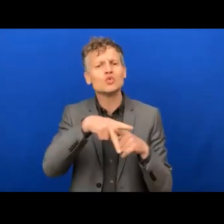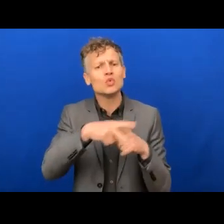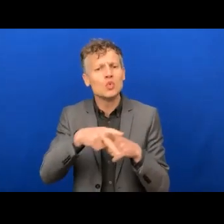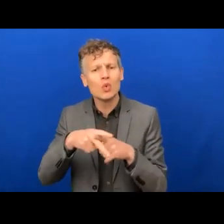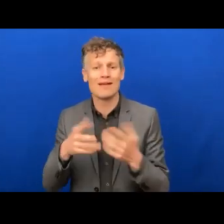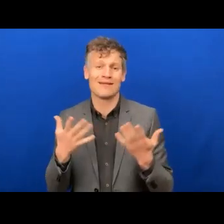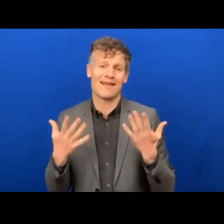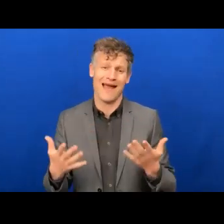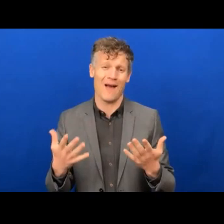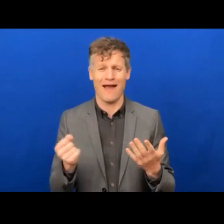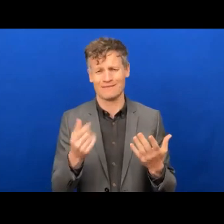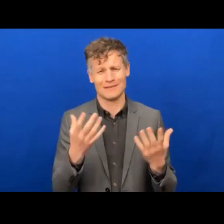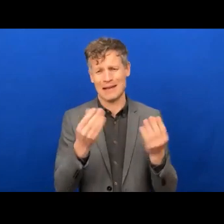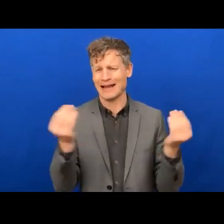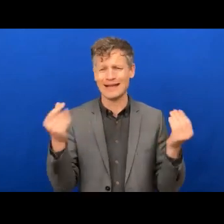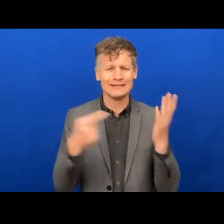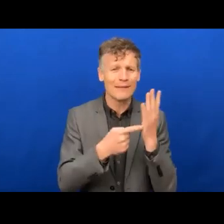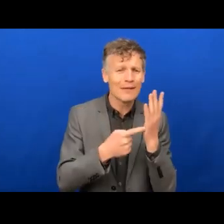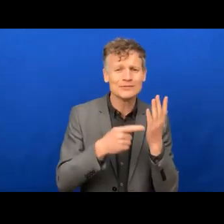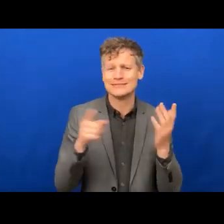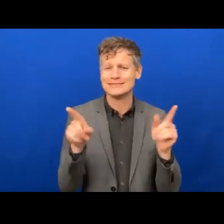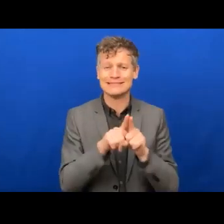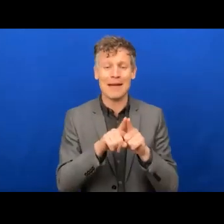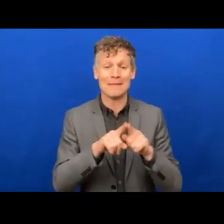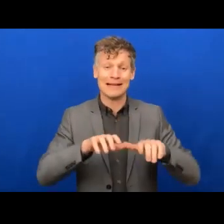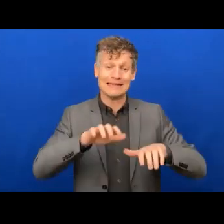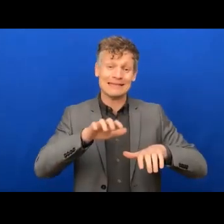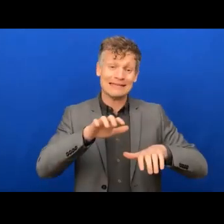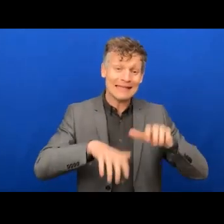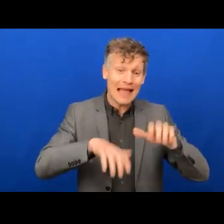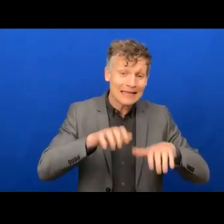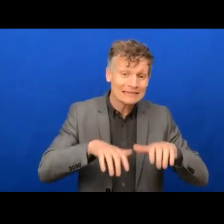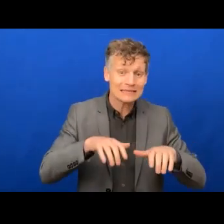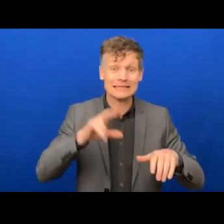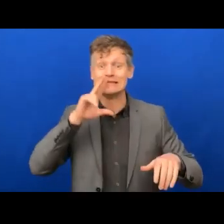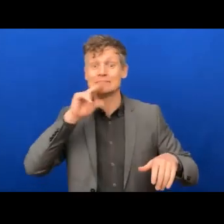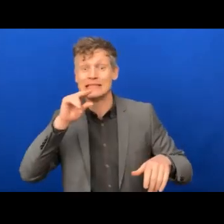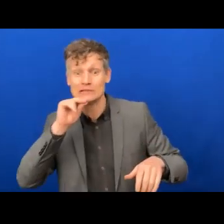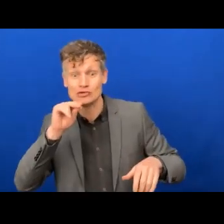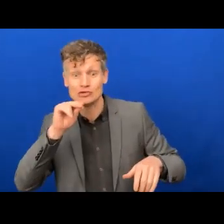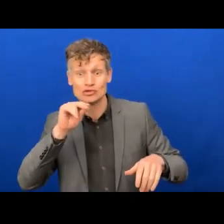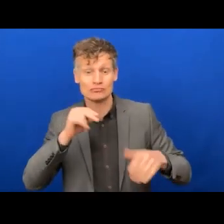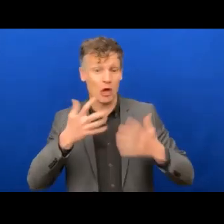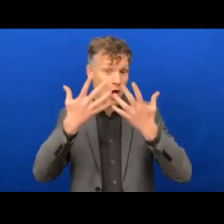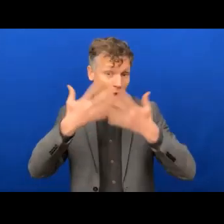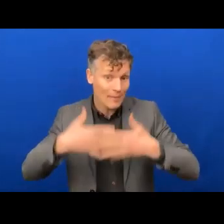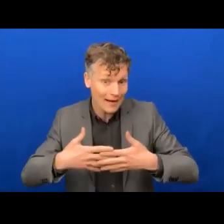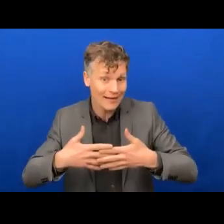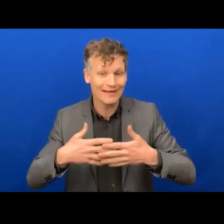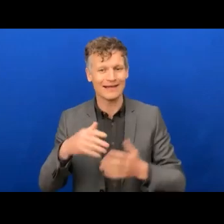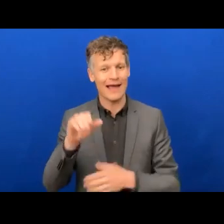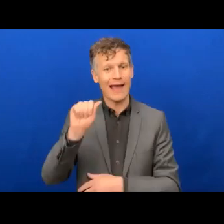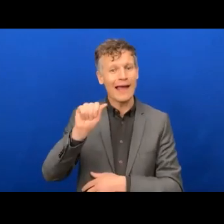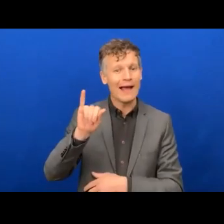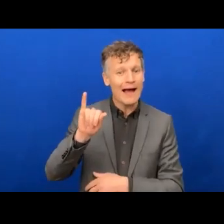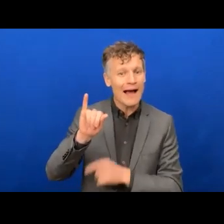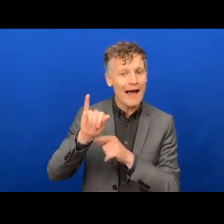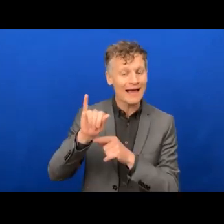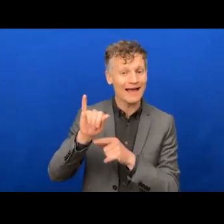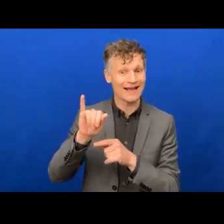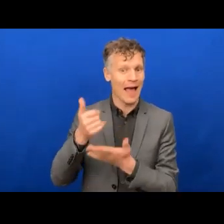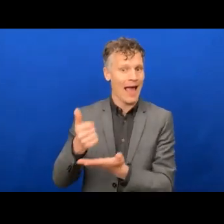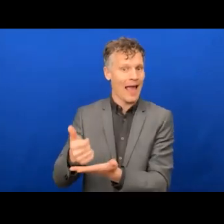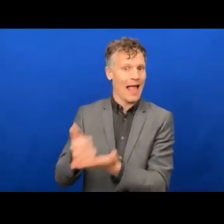speech, AI tools that can help you remember to do stuff right now, which